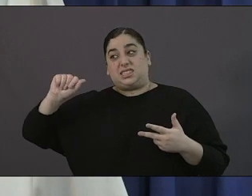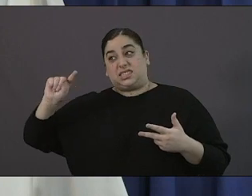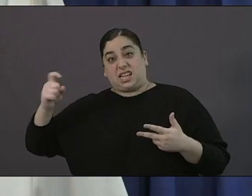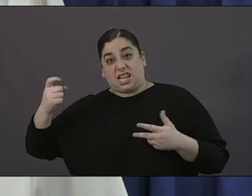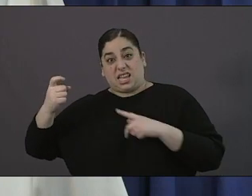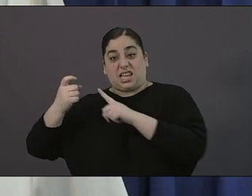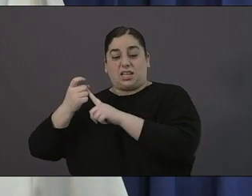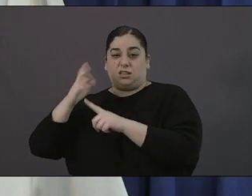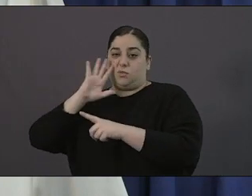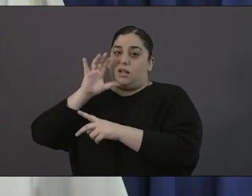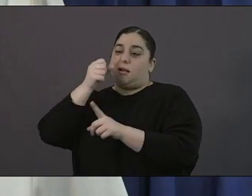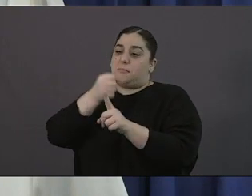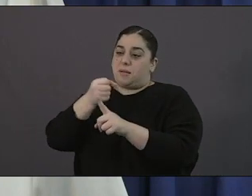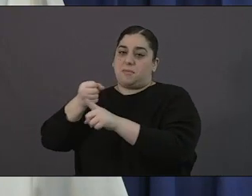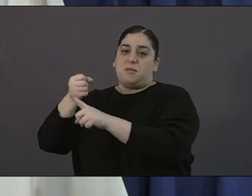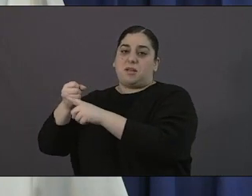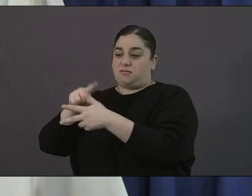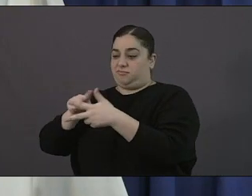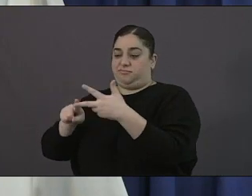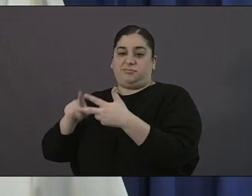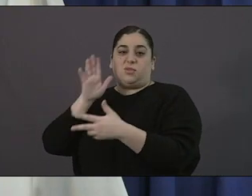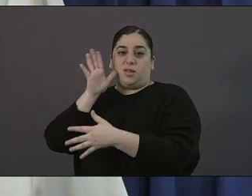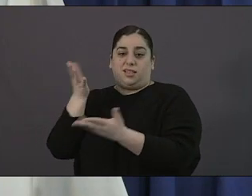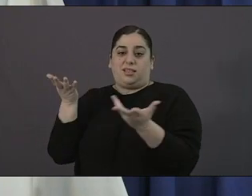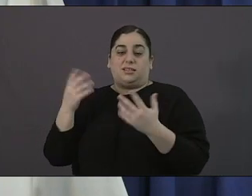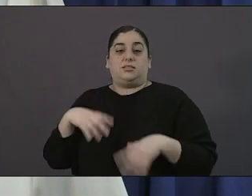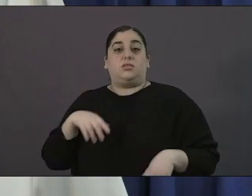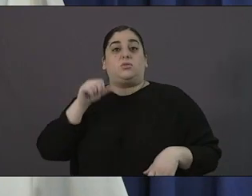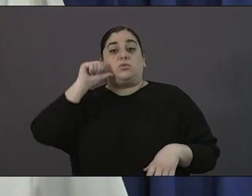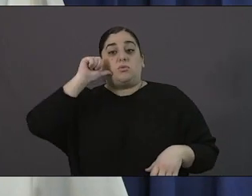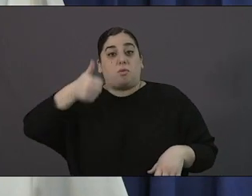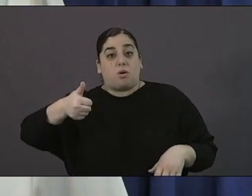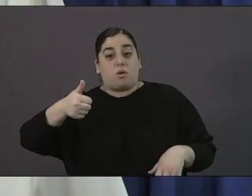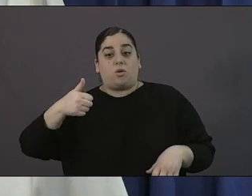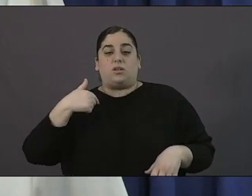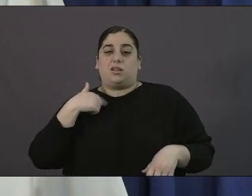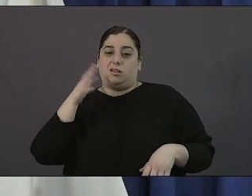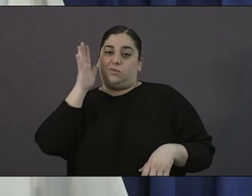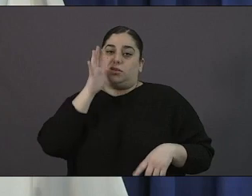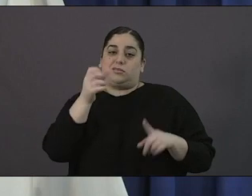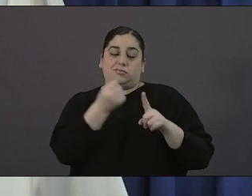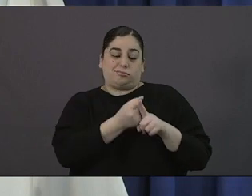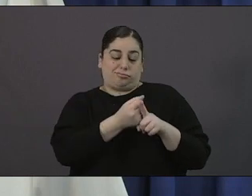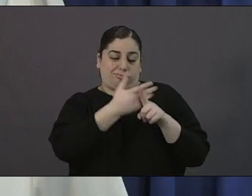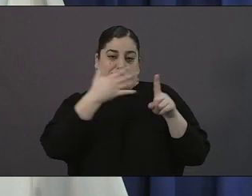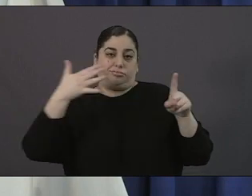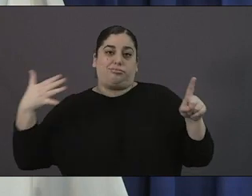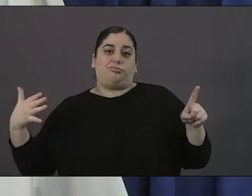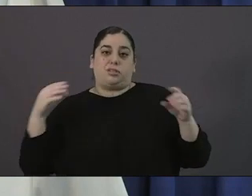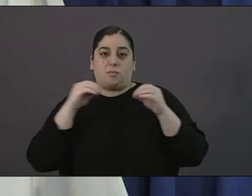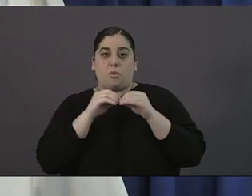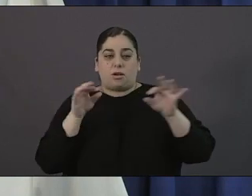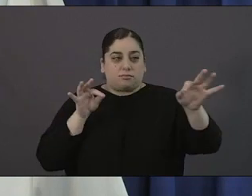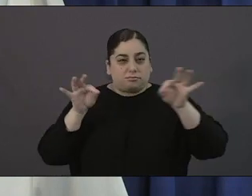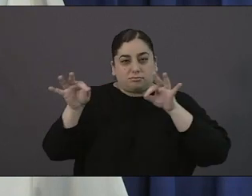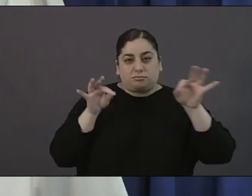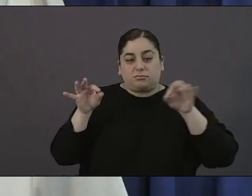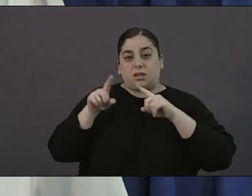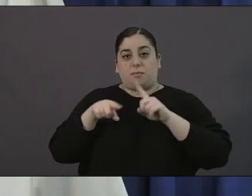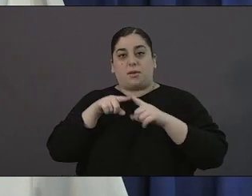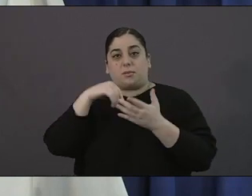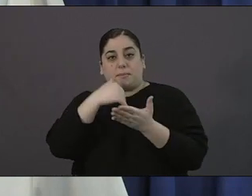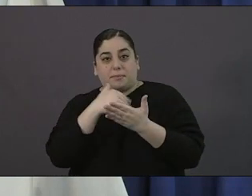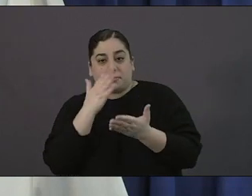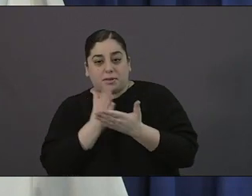i'm going to talk a lot about that in tomorrow's briefing as i will be talking about the budget where i'm going to really lay